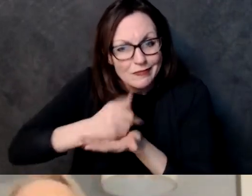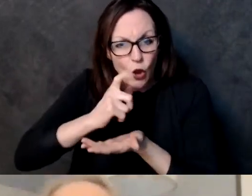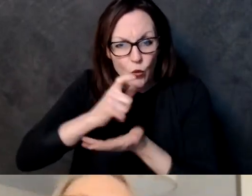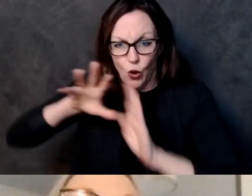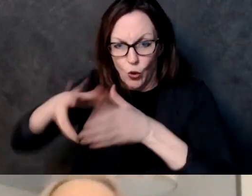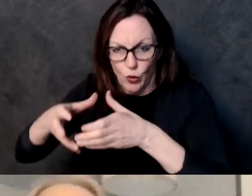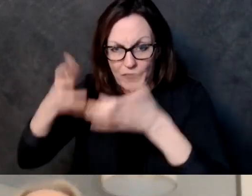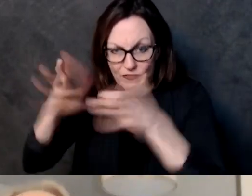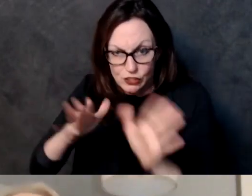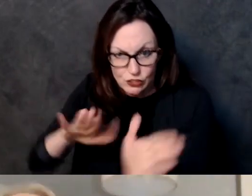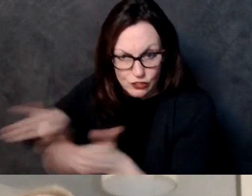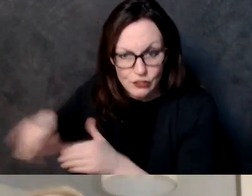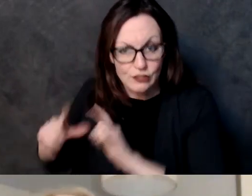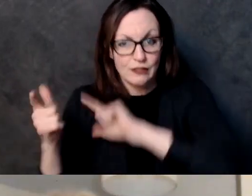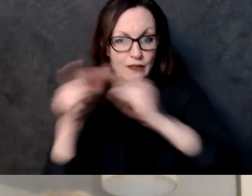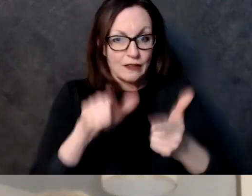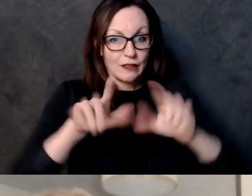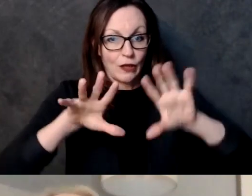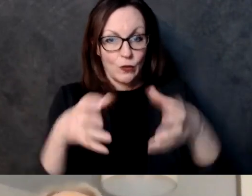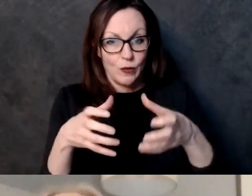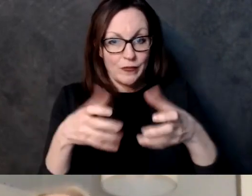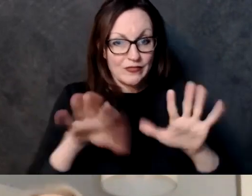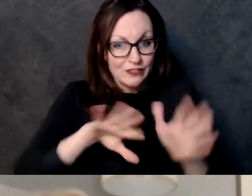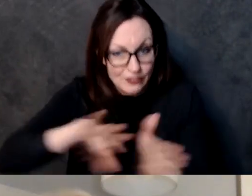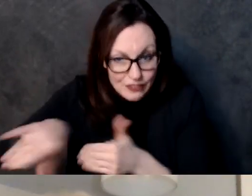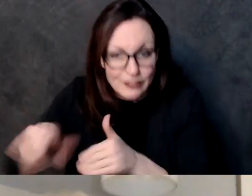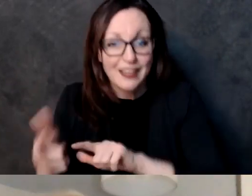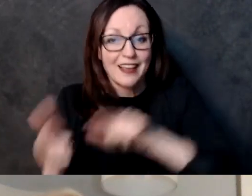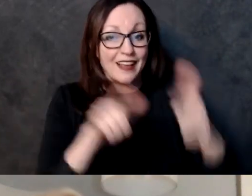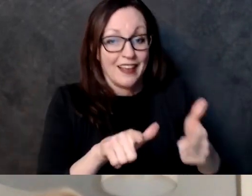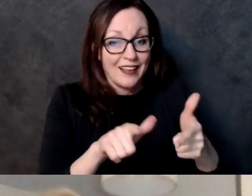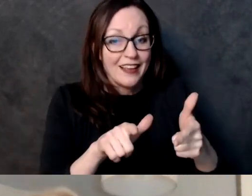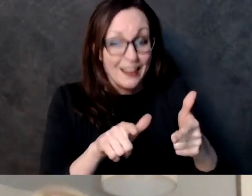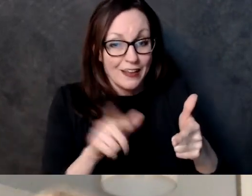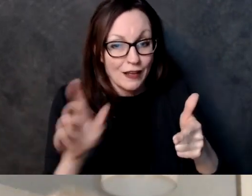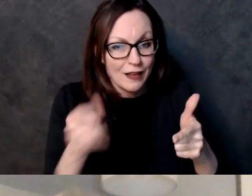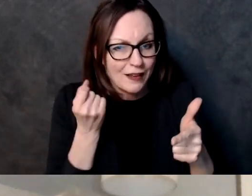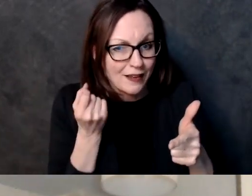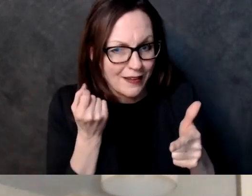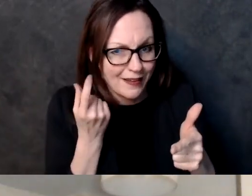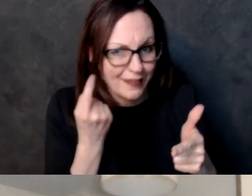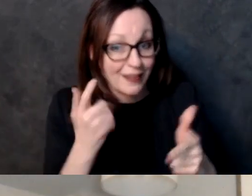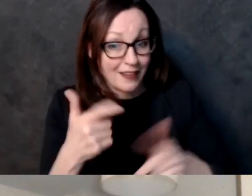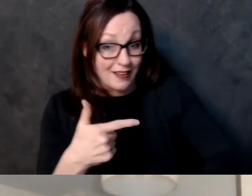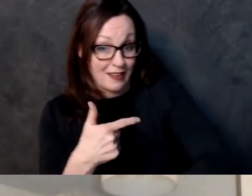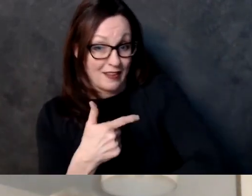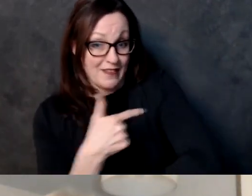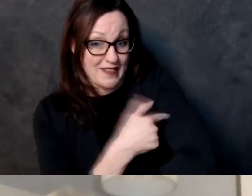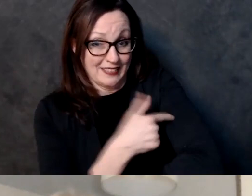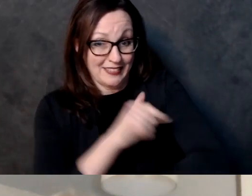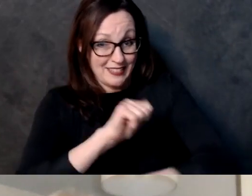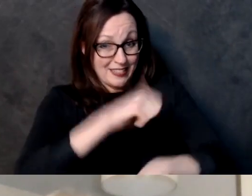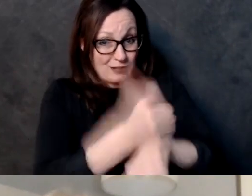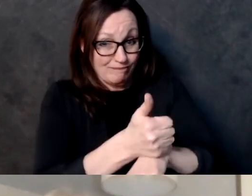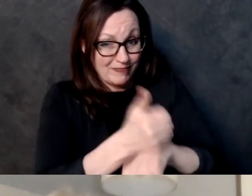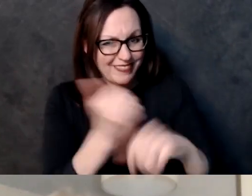if they don't have seven or eight people that are in the first priority group uh they open it up to others so that it's not spoiling so as